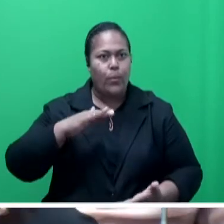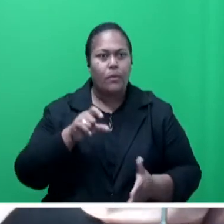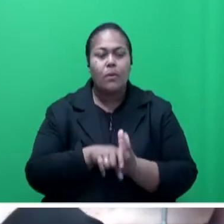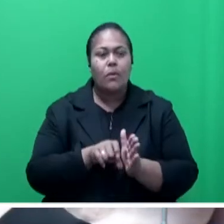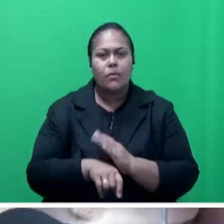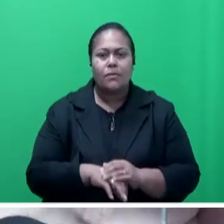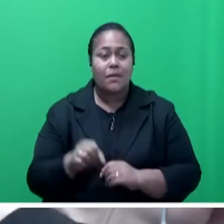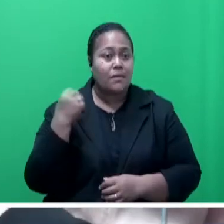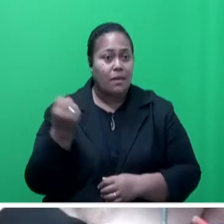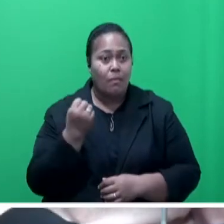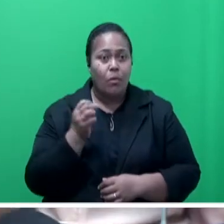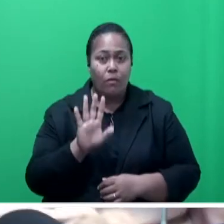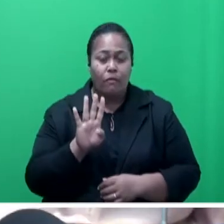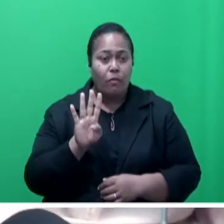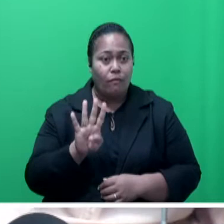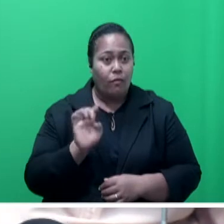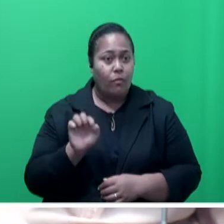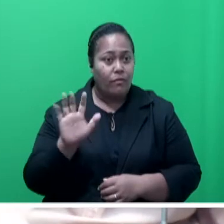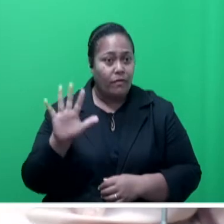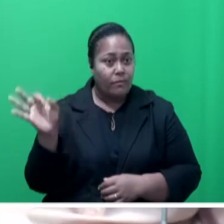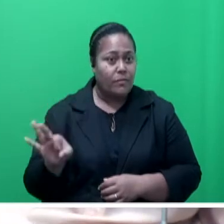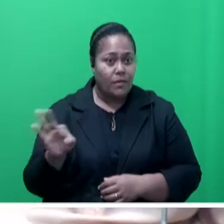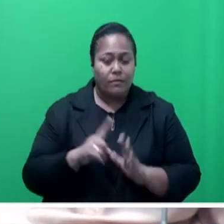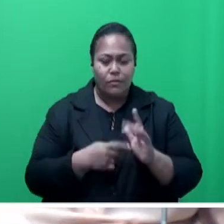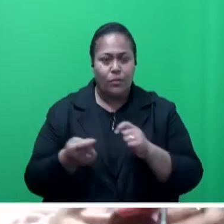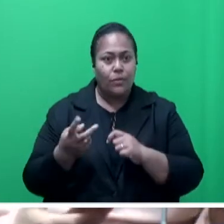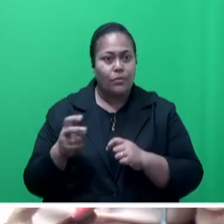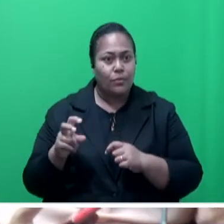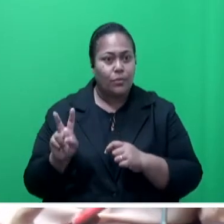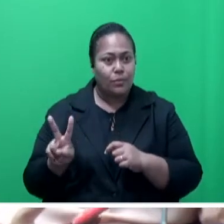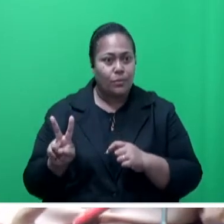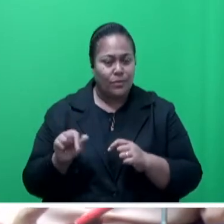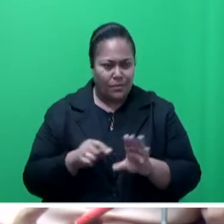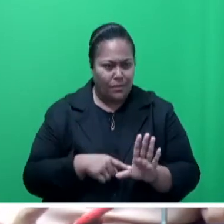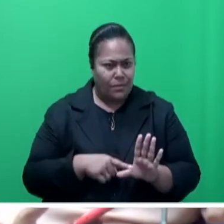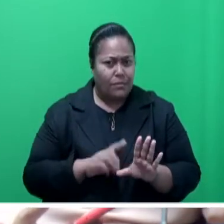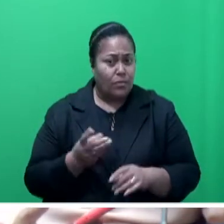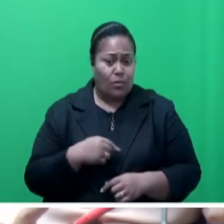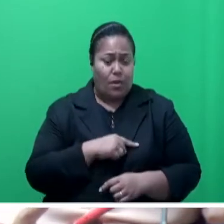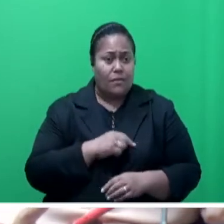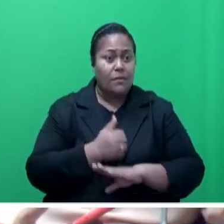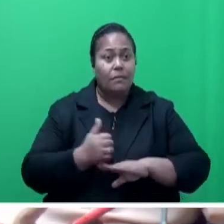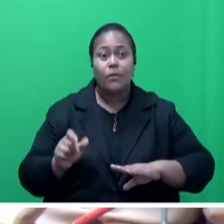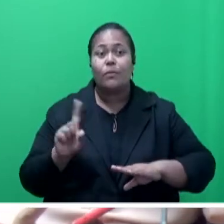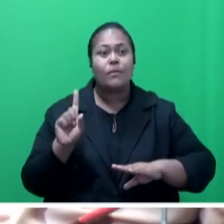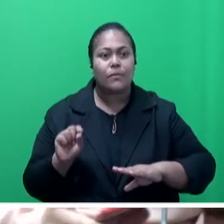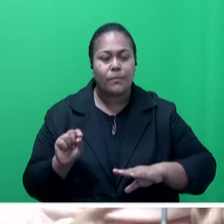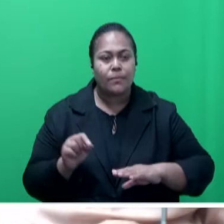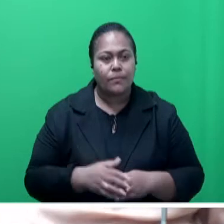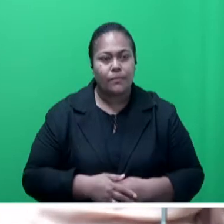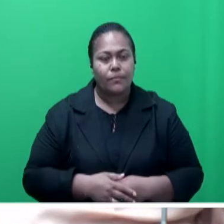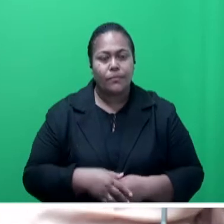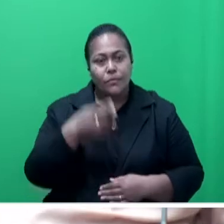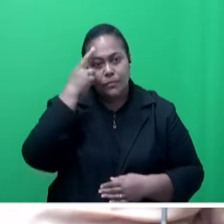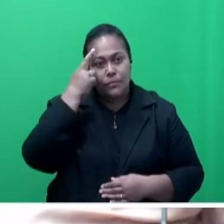Samoa is 4.5 percent as of January 2022. So what have we done, Mr. Speaker, sir? And this is precisely the reason why